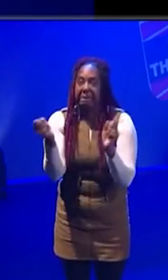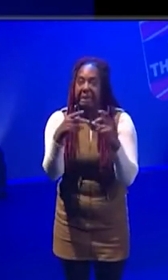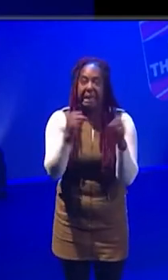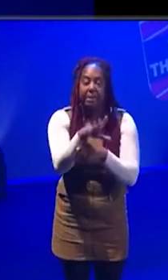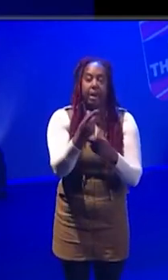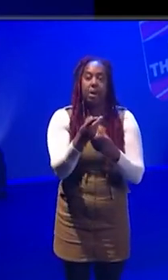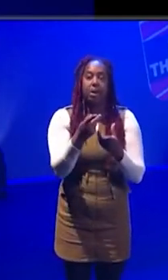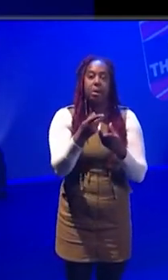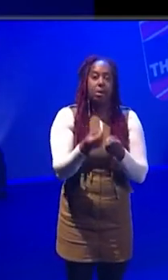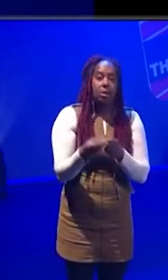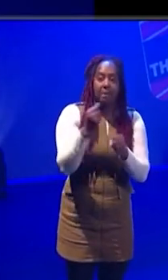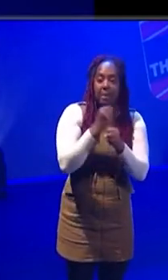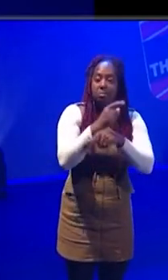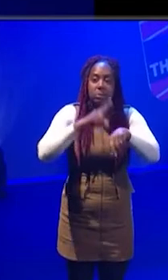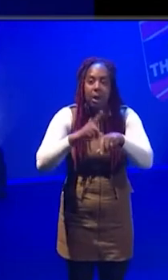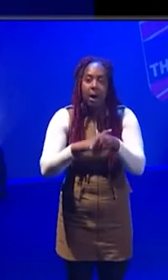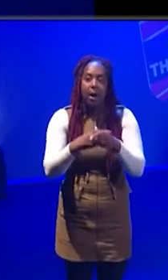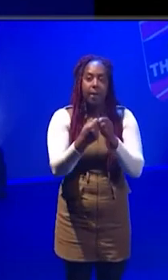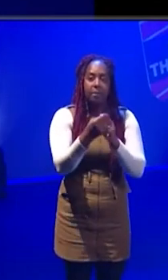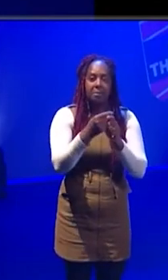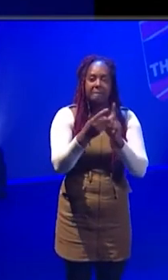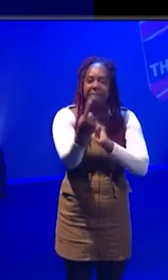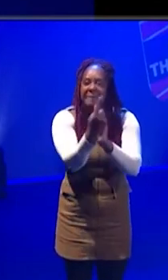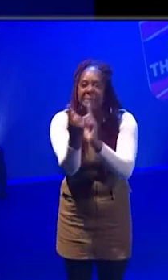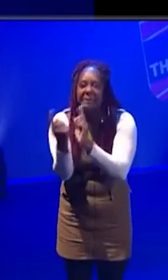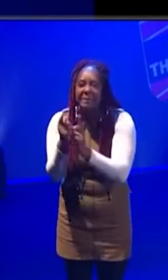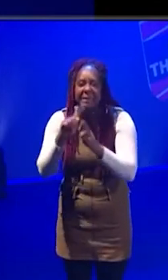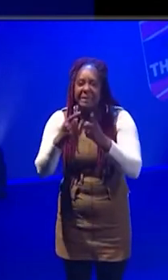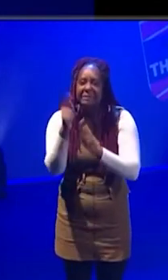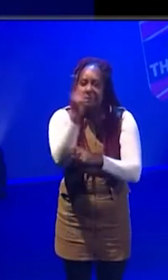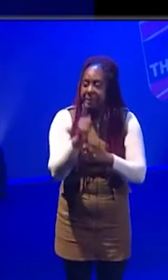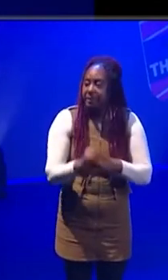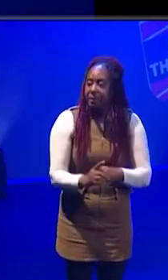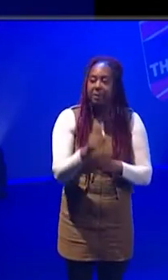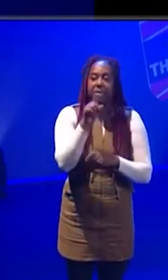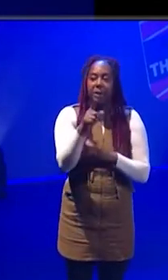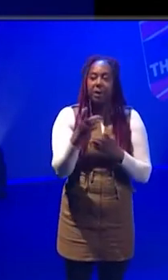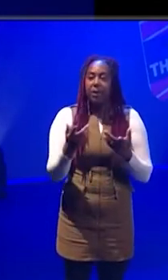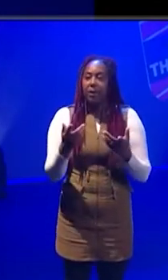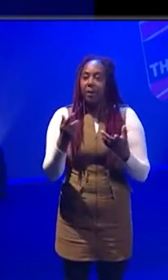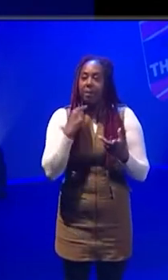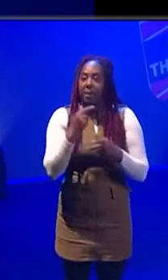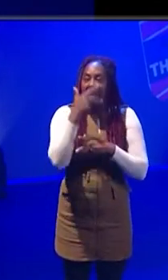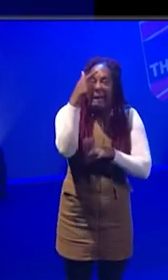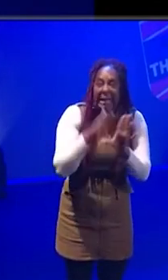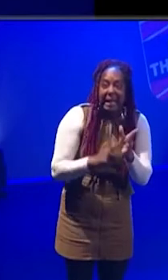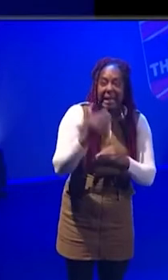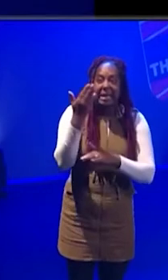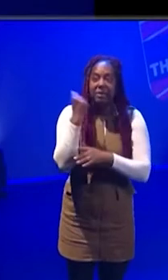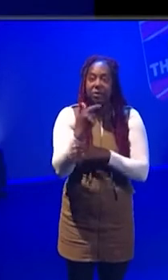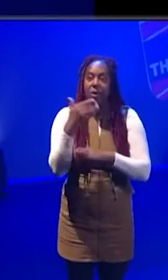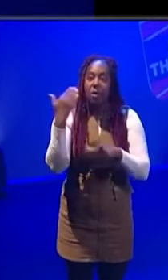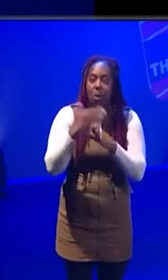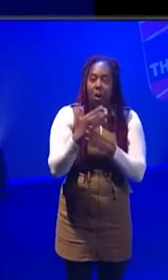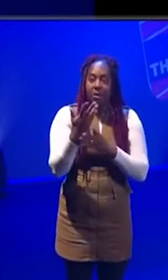coffees and making time to meet people. And then me personally, for me, it took eight years before the work really